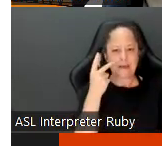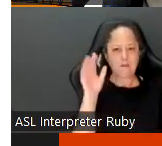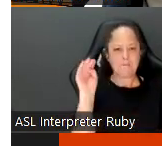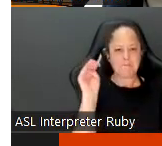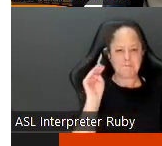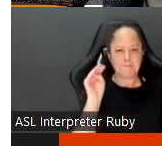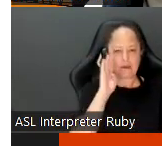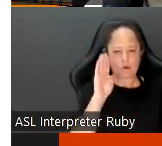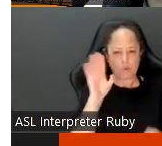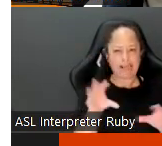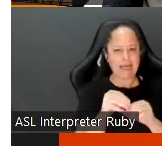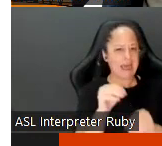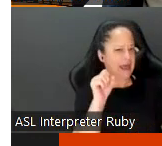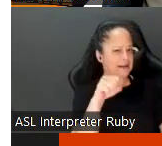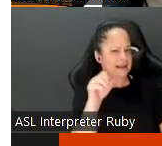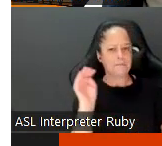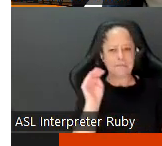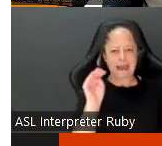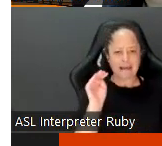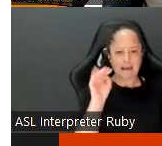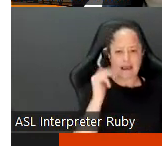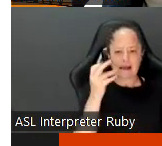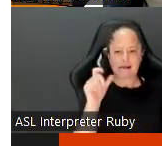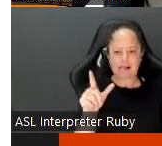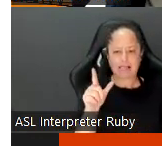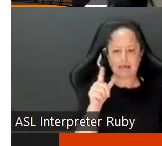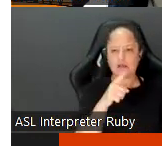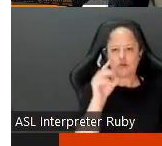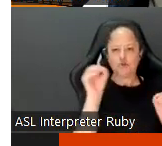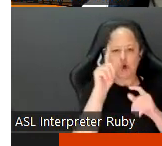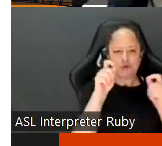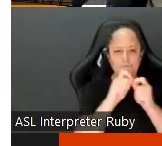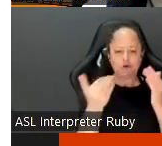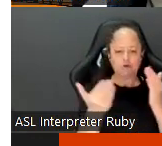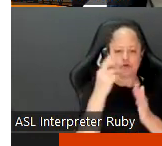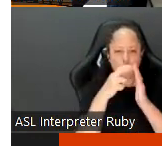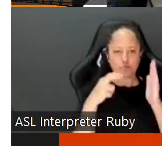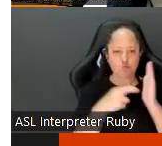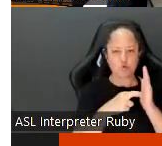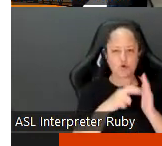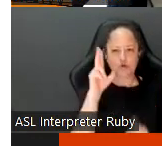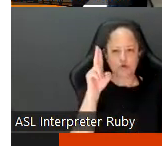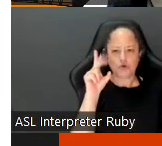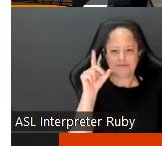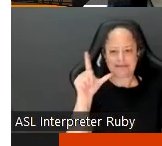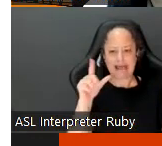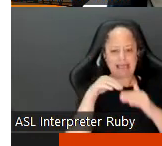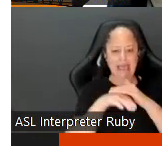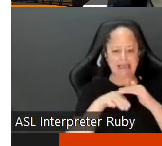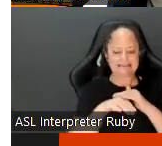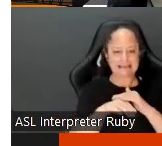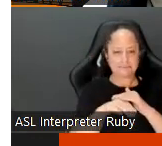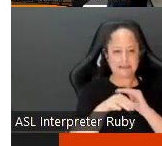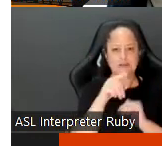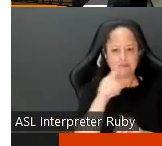yeah i was just going to say michelle um there's no specifically new rules on udl and accessibility per se